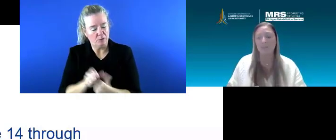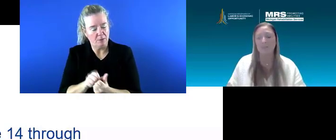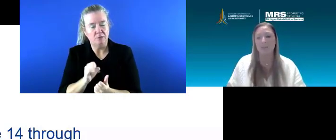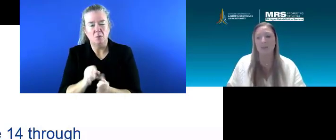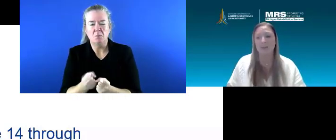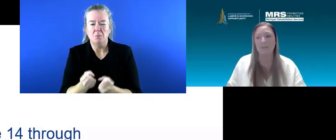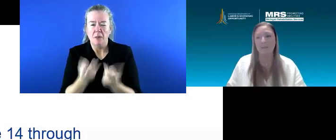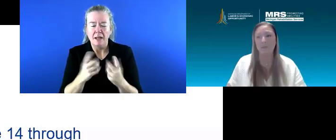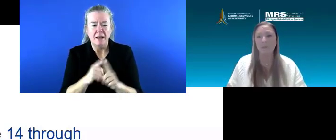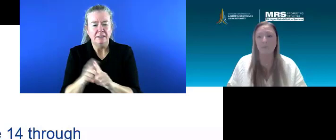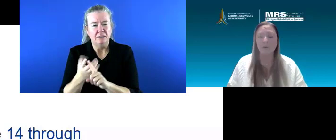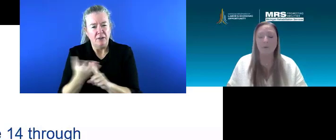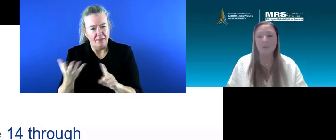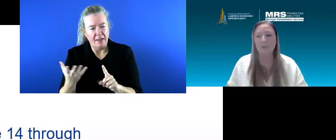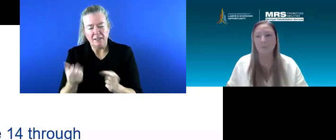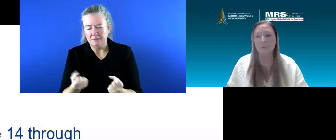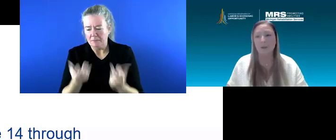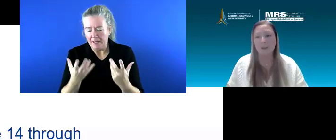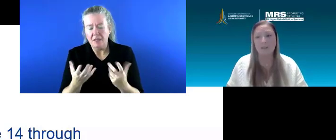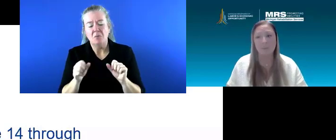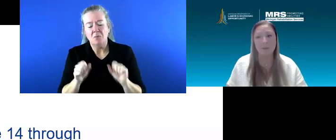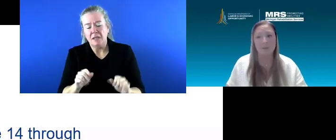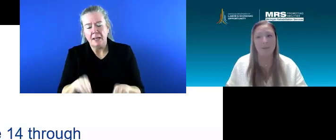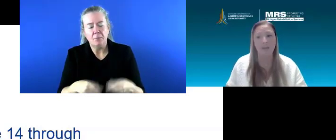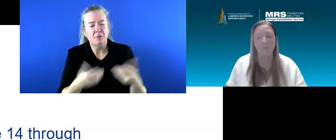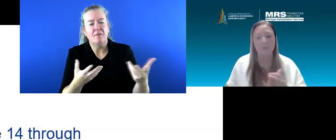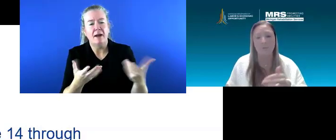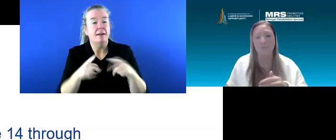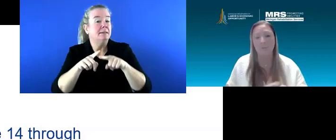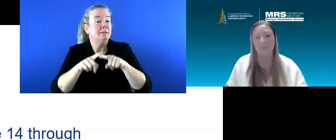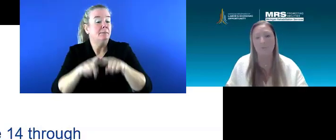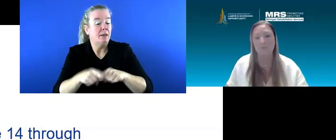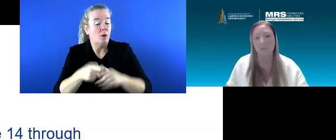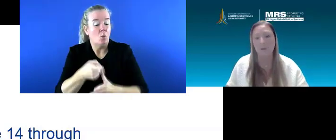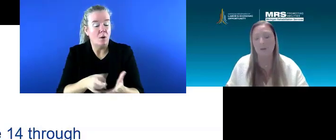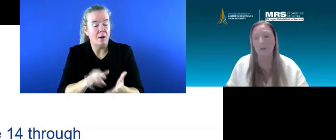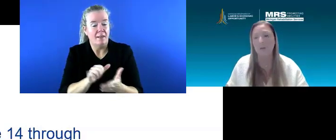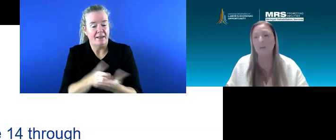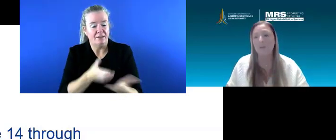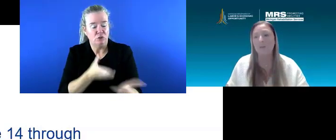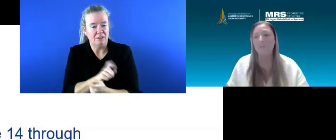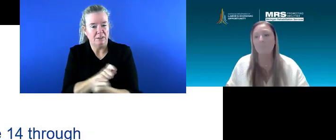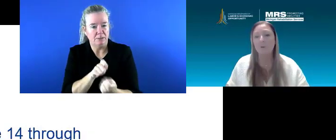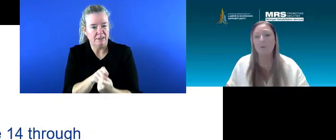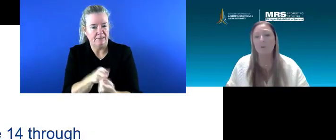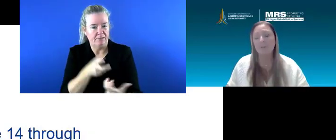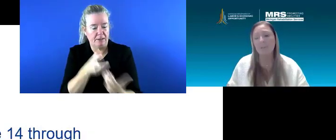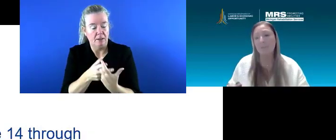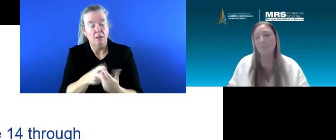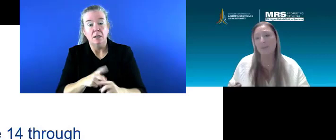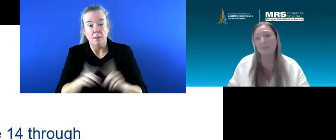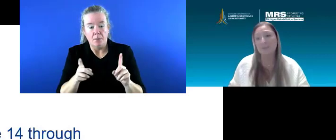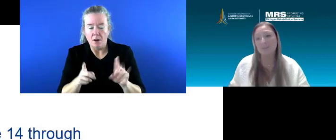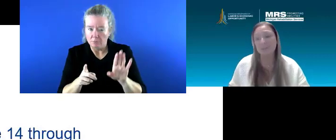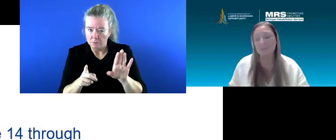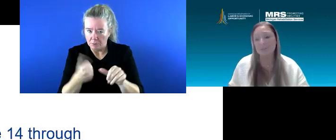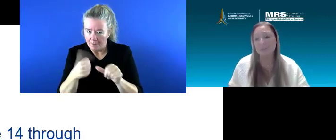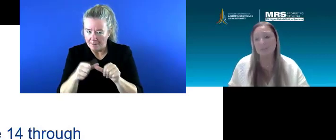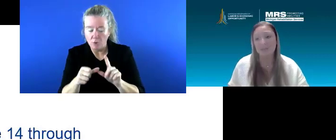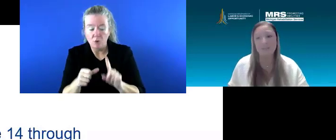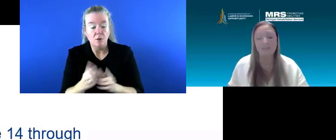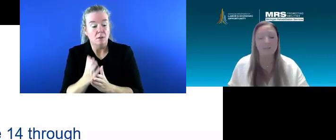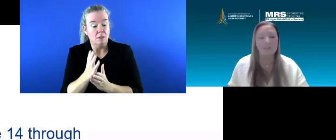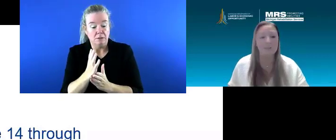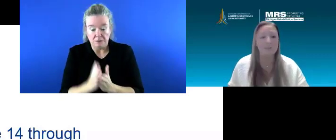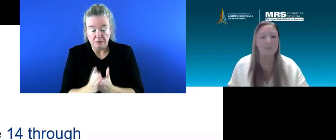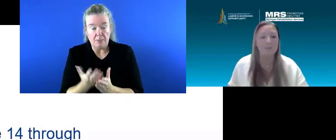different things that, you know, we can provide depending on what these services are. But keep in mind, too, some of